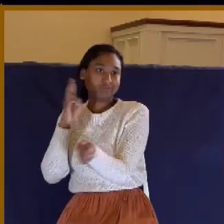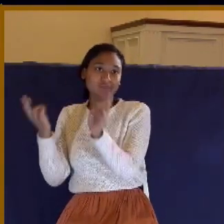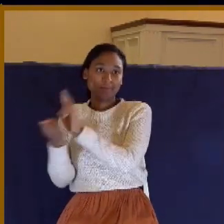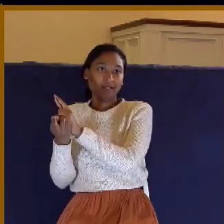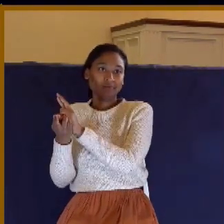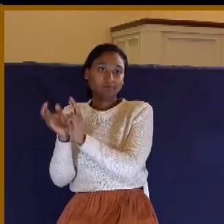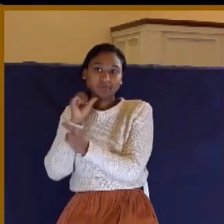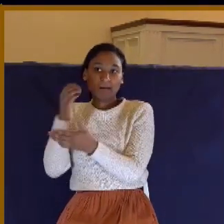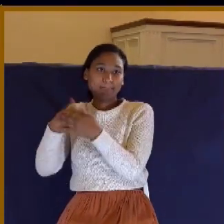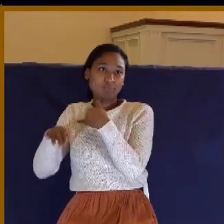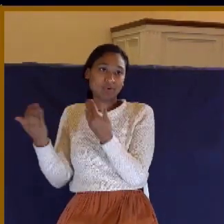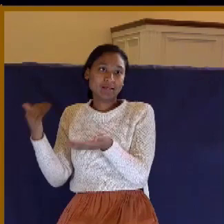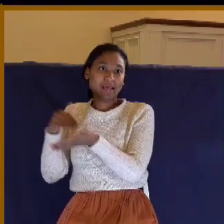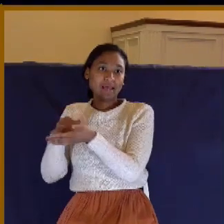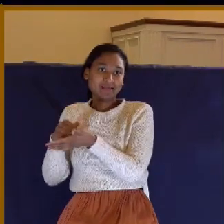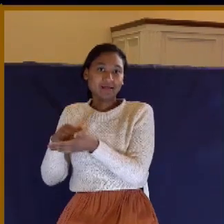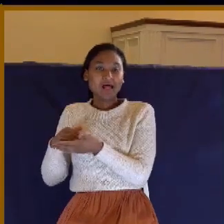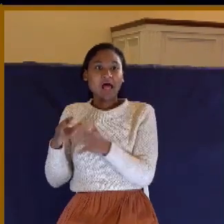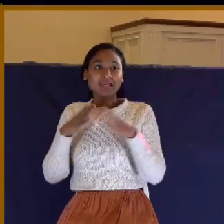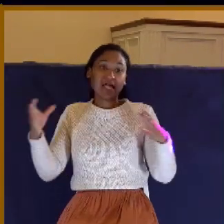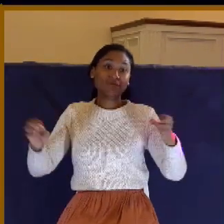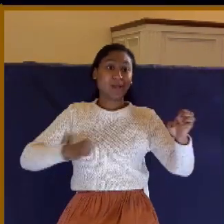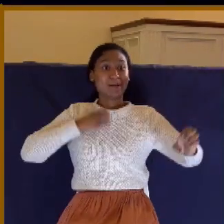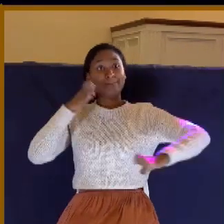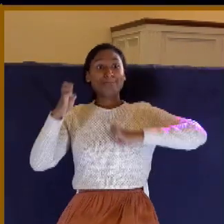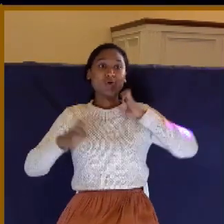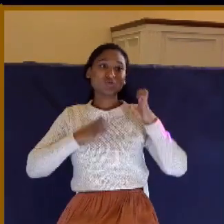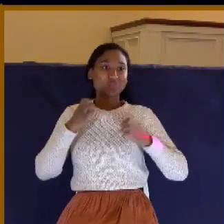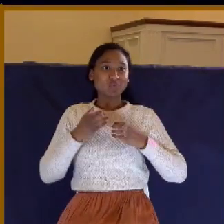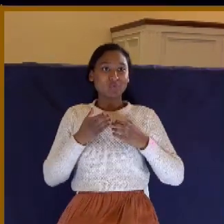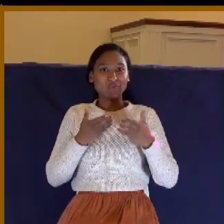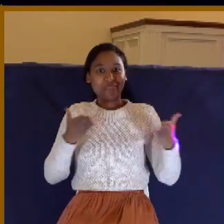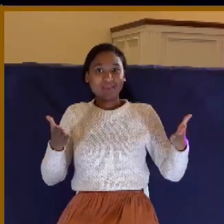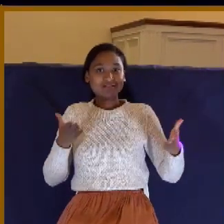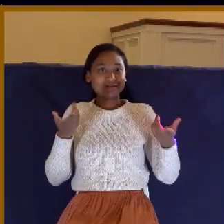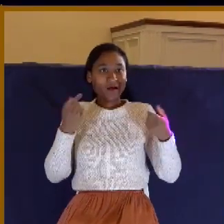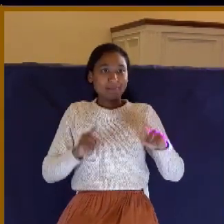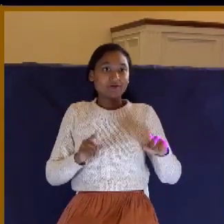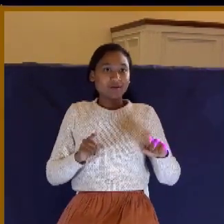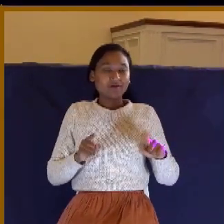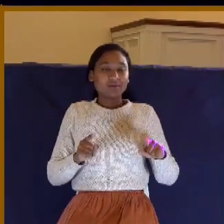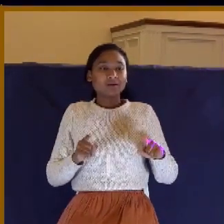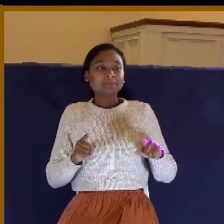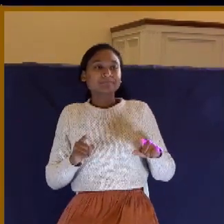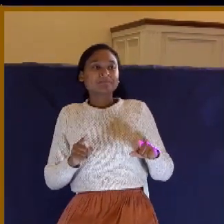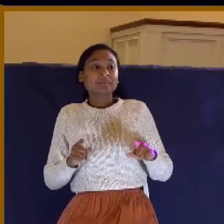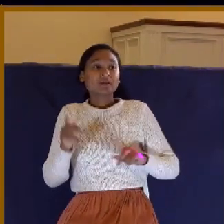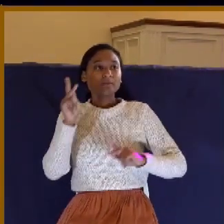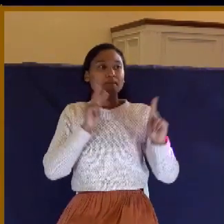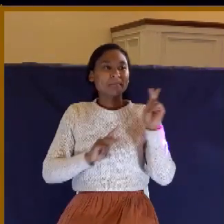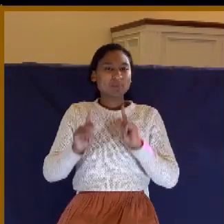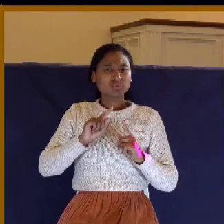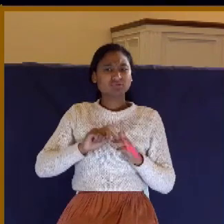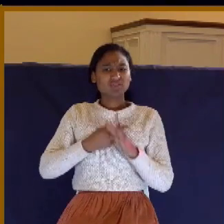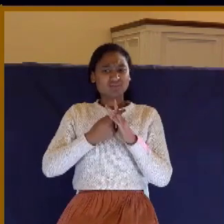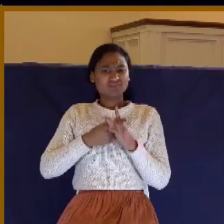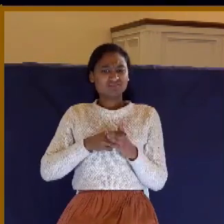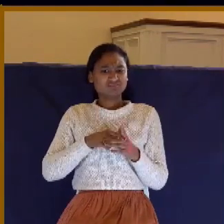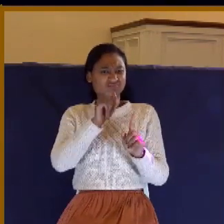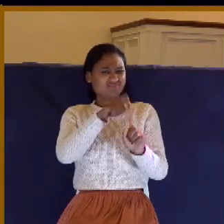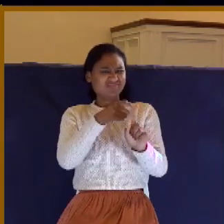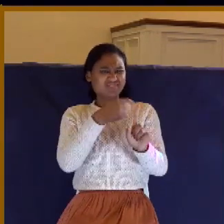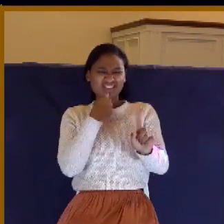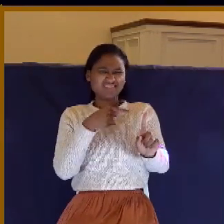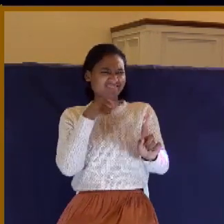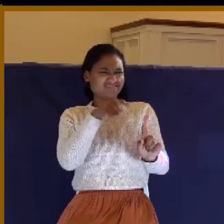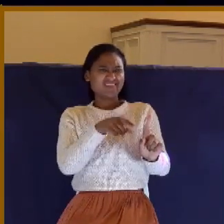a lot of emotional excess that was taking place along with that revival. And people began to criticize and say this revival isn't